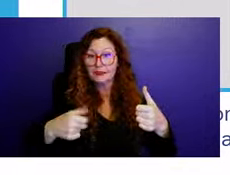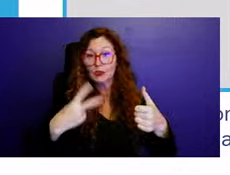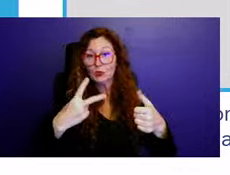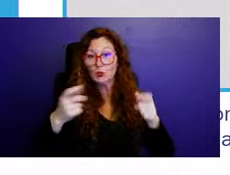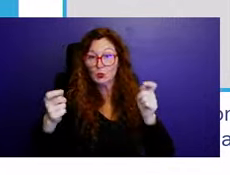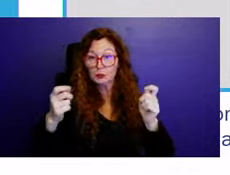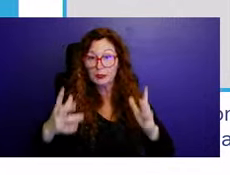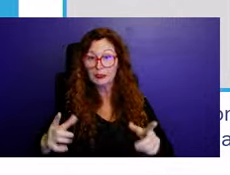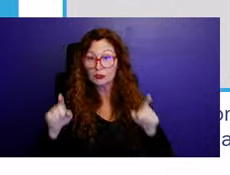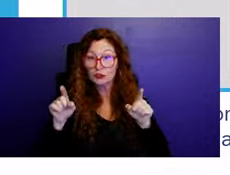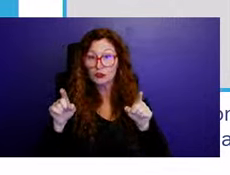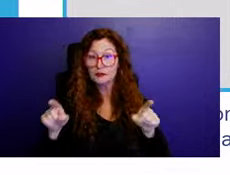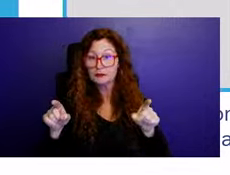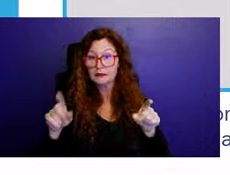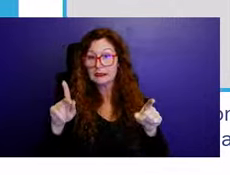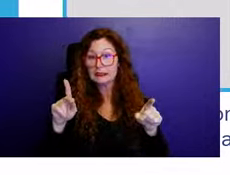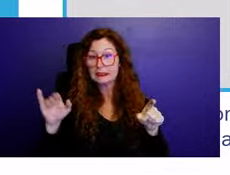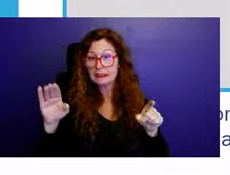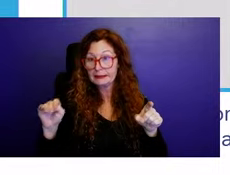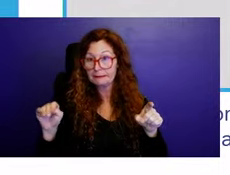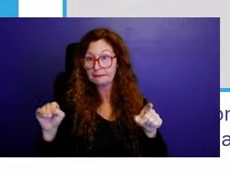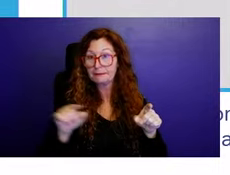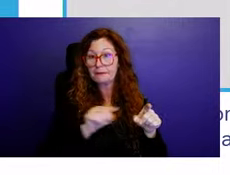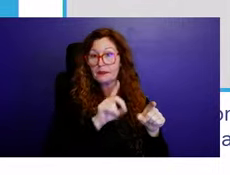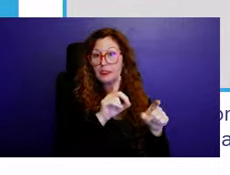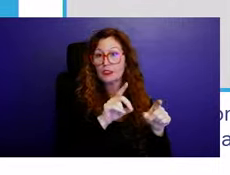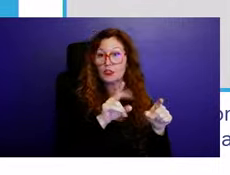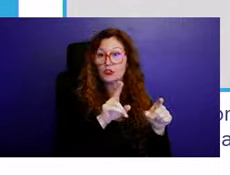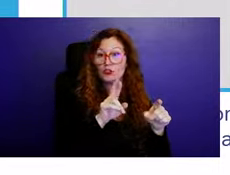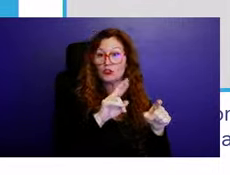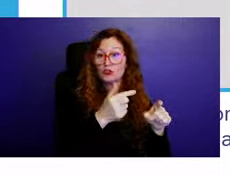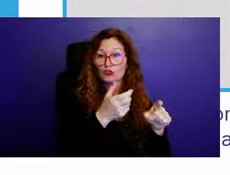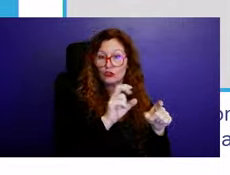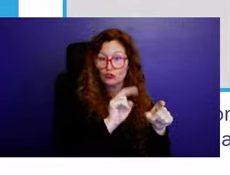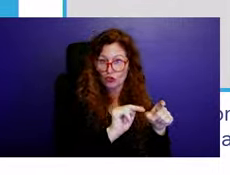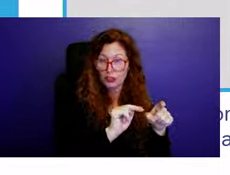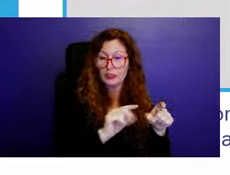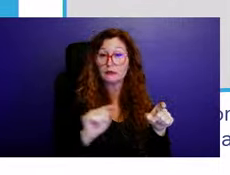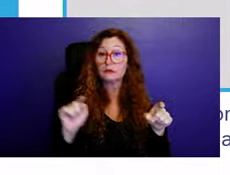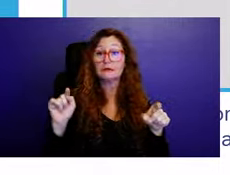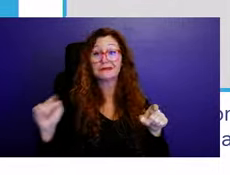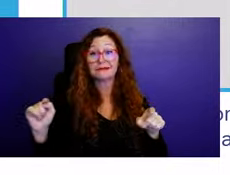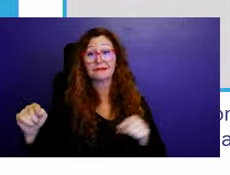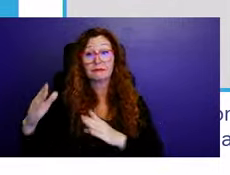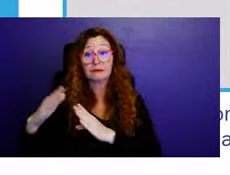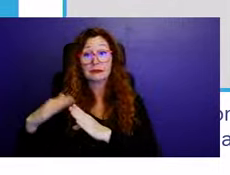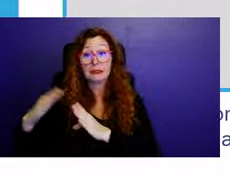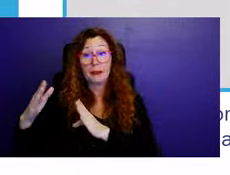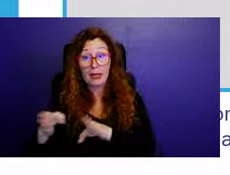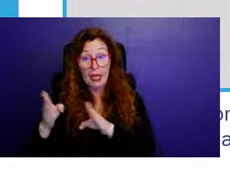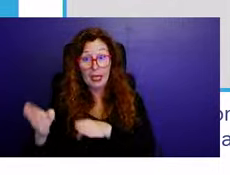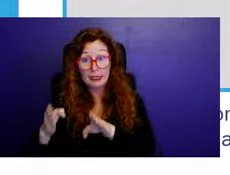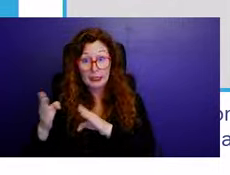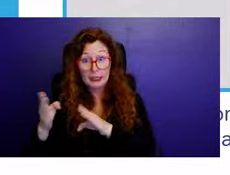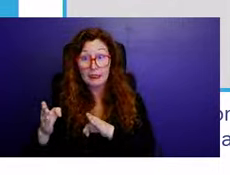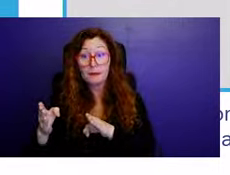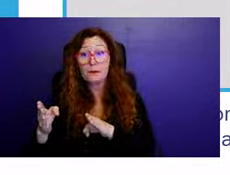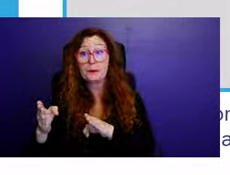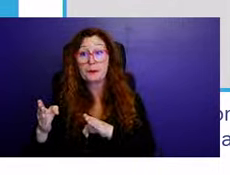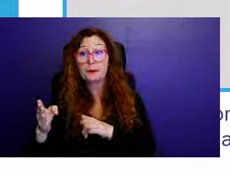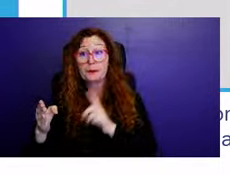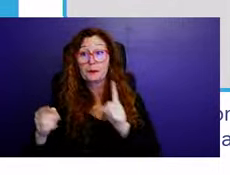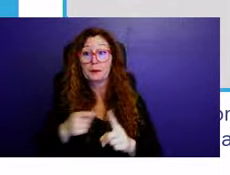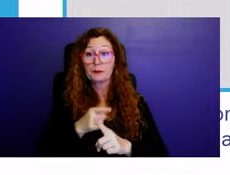Jane Kim, who is our principal planner and is over our planning, uh, group. And then John